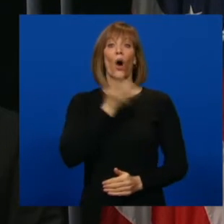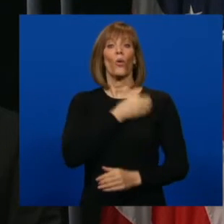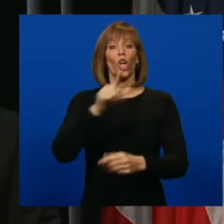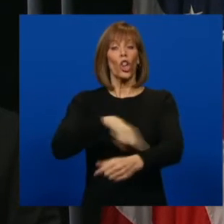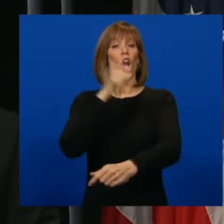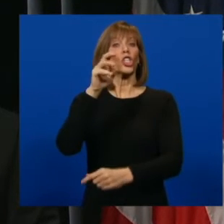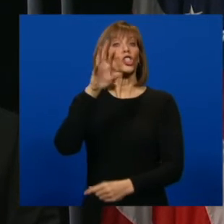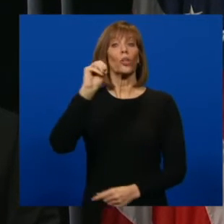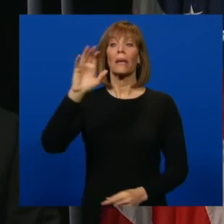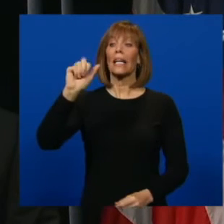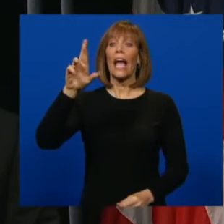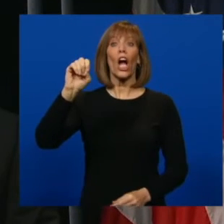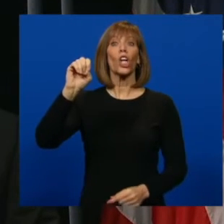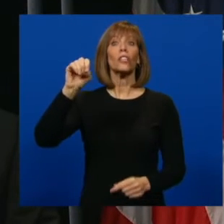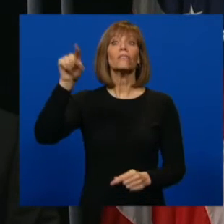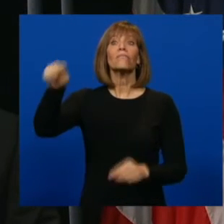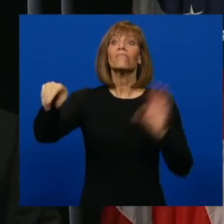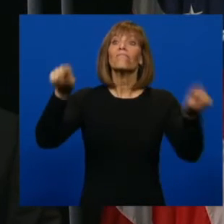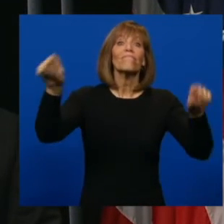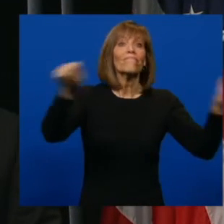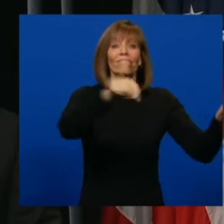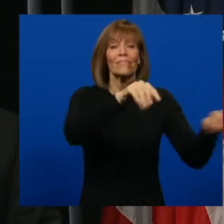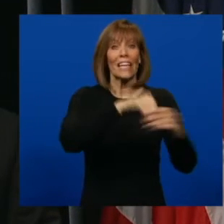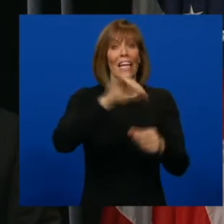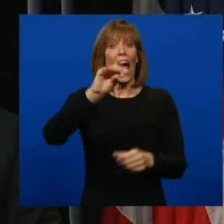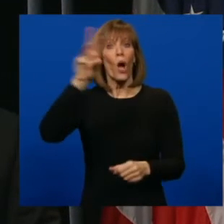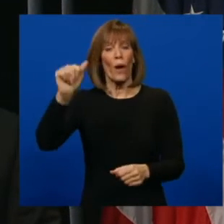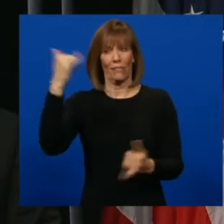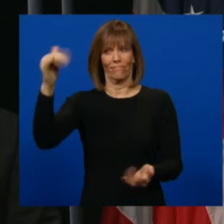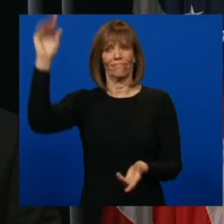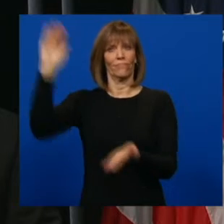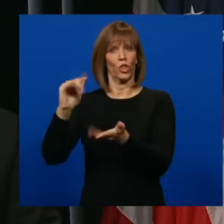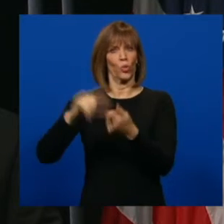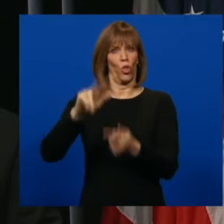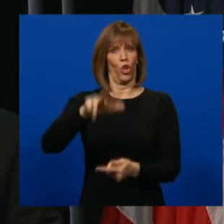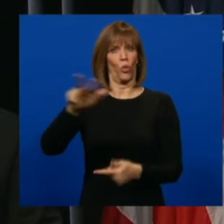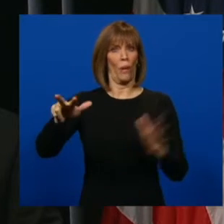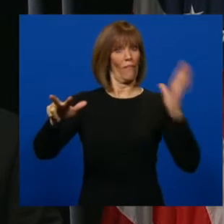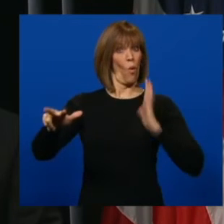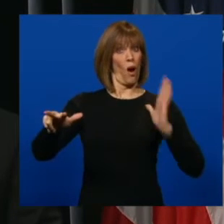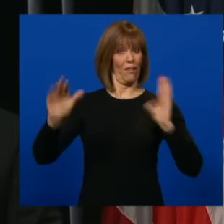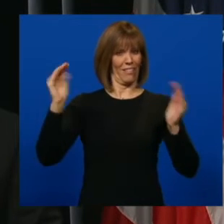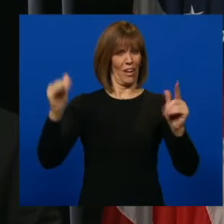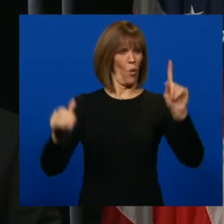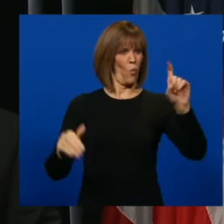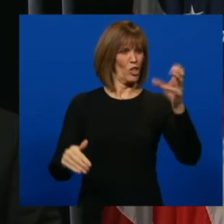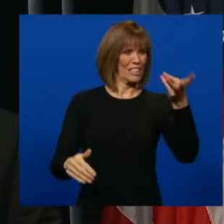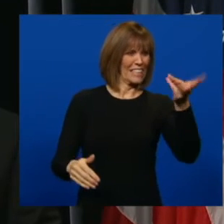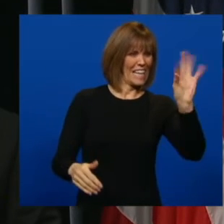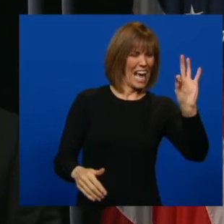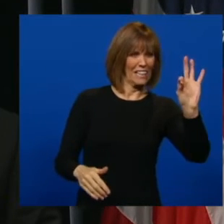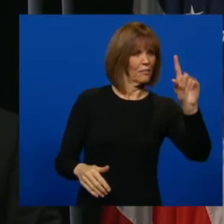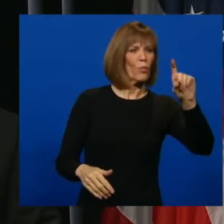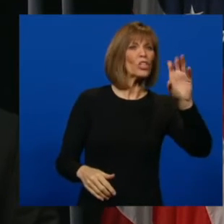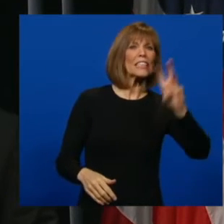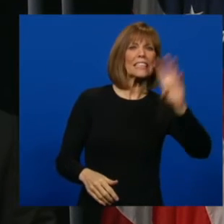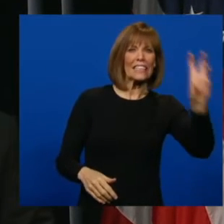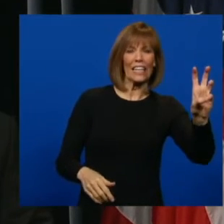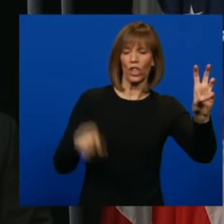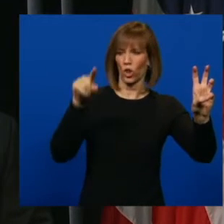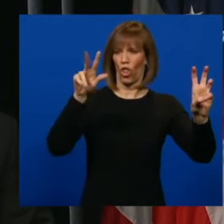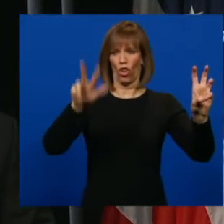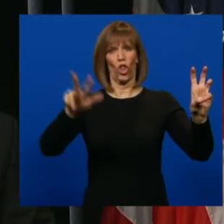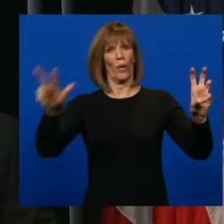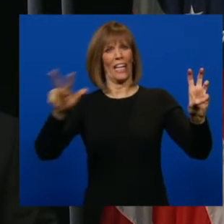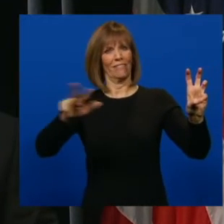facility outbreaks have dropped to 33 from an all-time high of 166 long